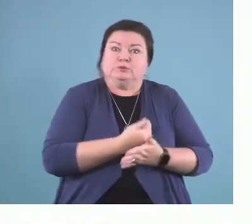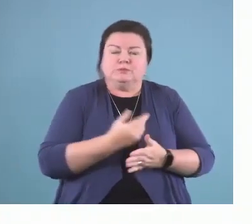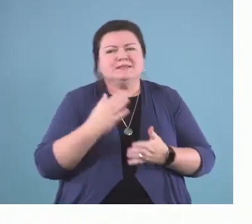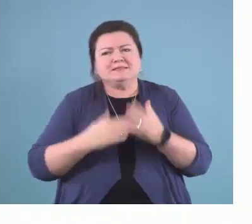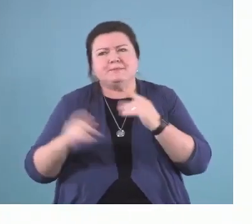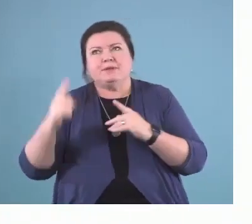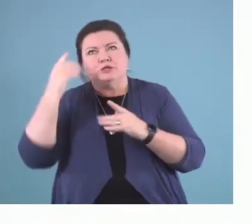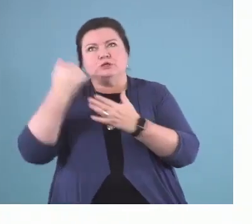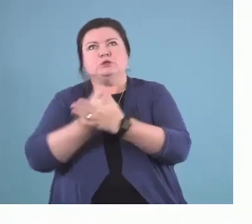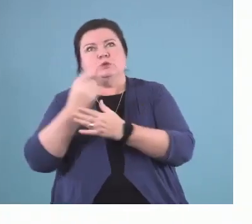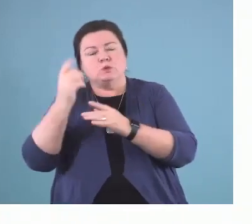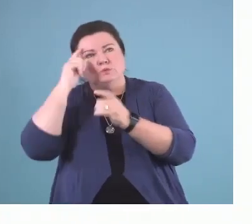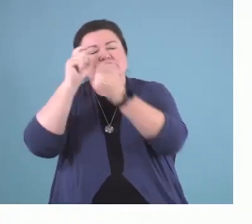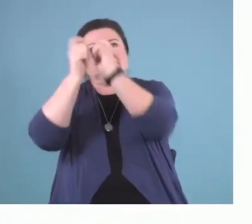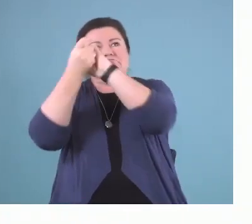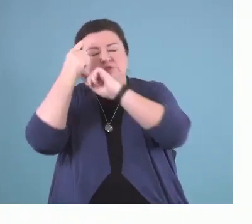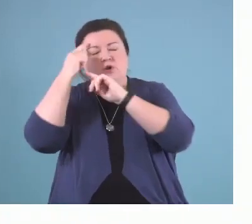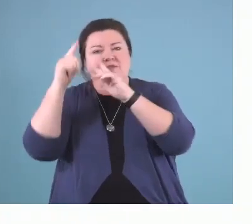hope that we will continue our discussions.